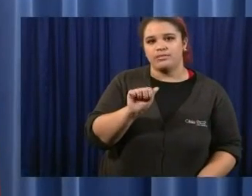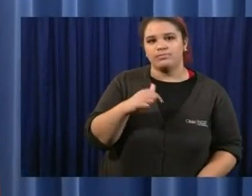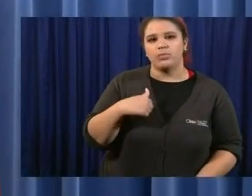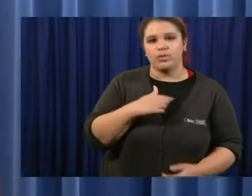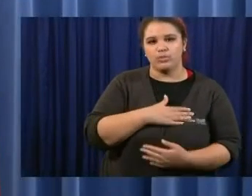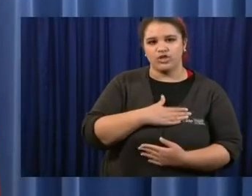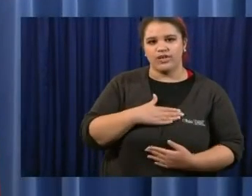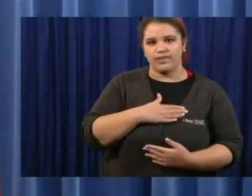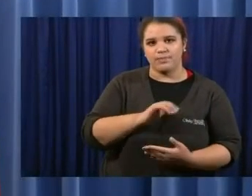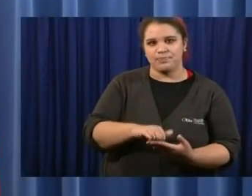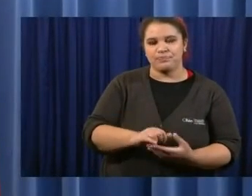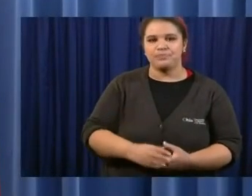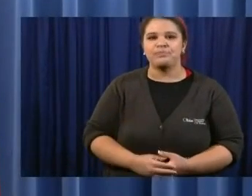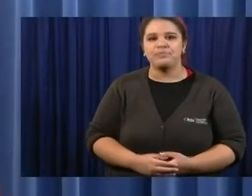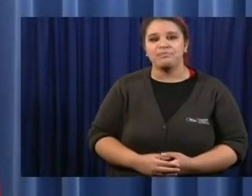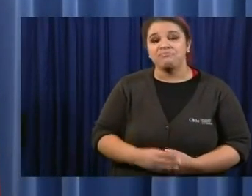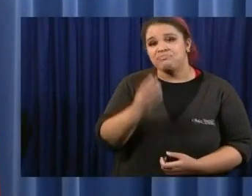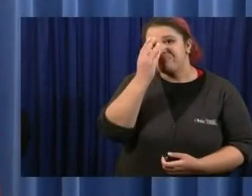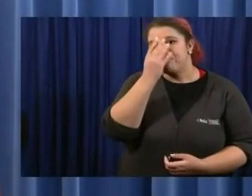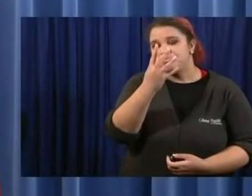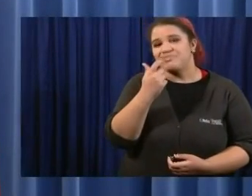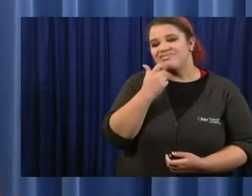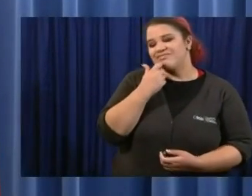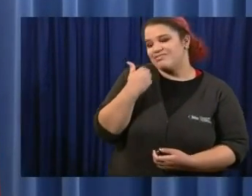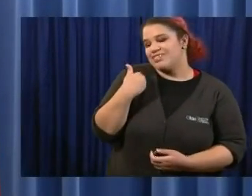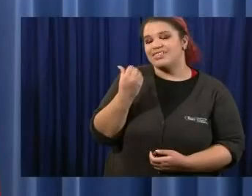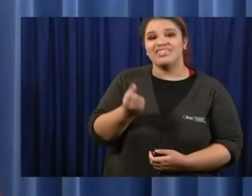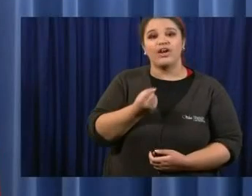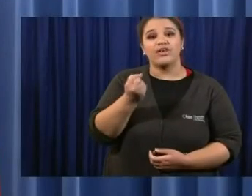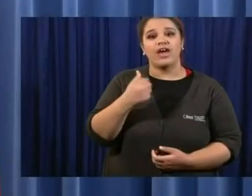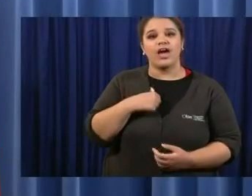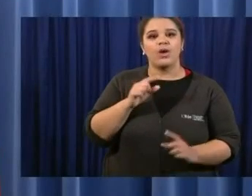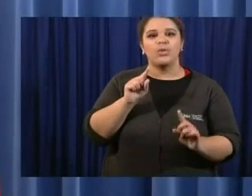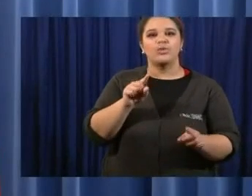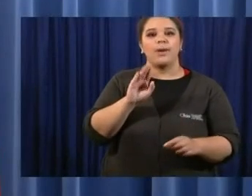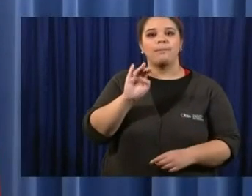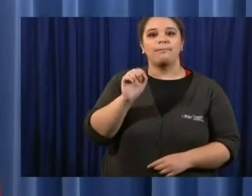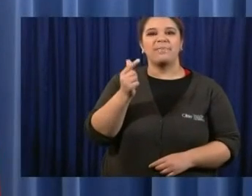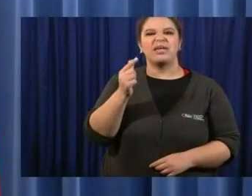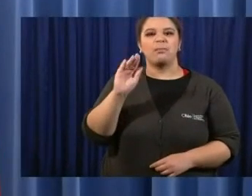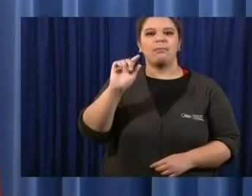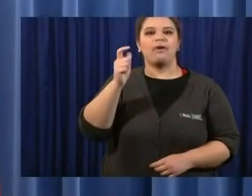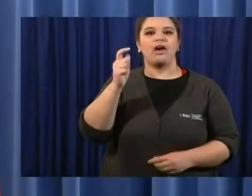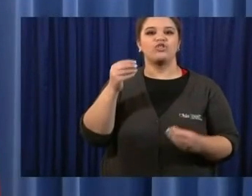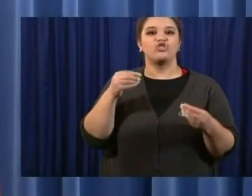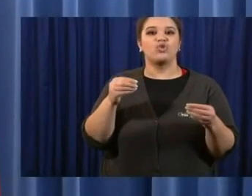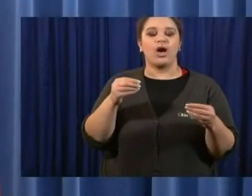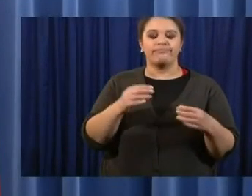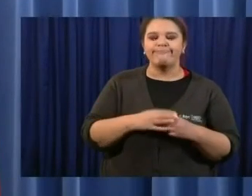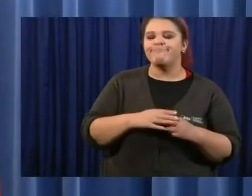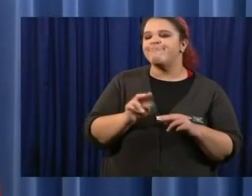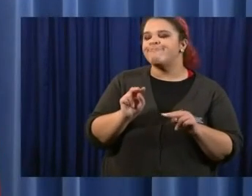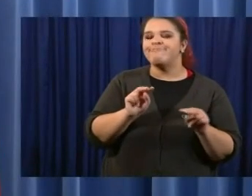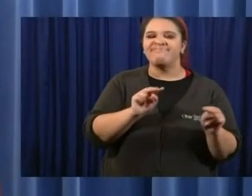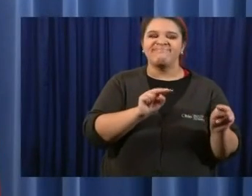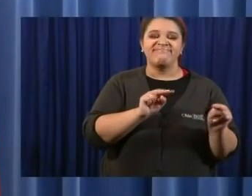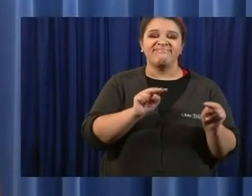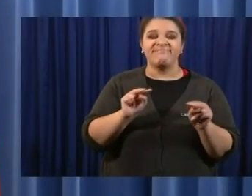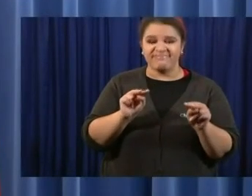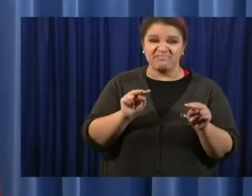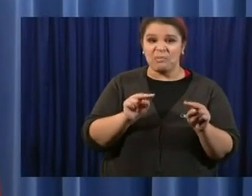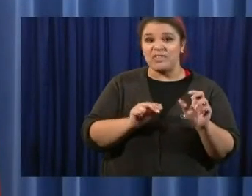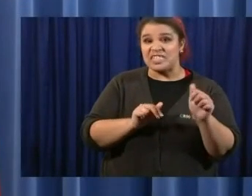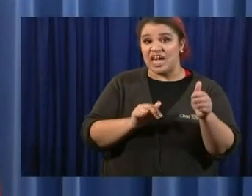Governor, I went to a big box store Saturday in Columbus where maybe one in ten customers was wearing a mask. There were similar